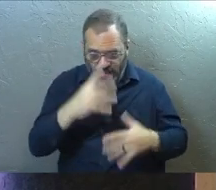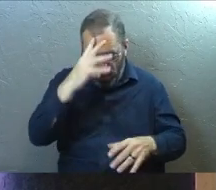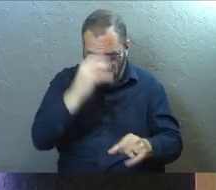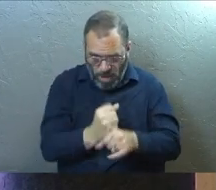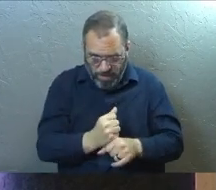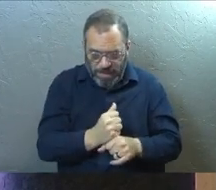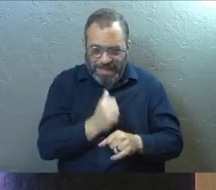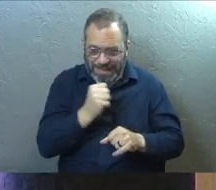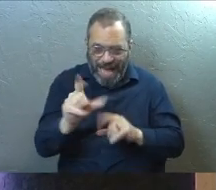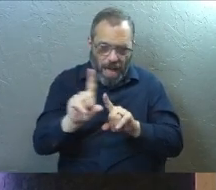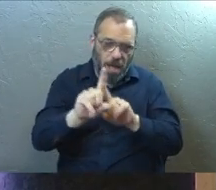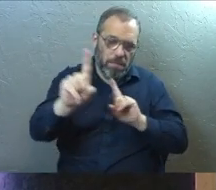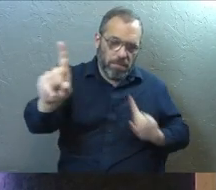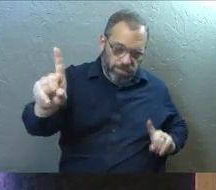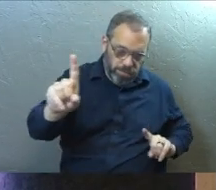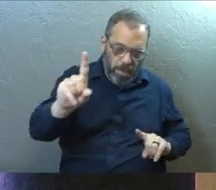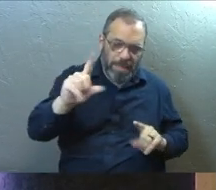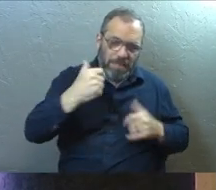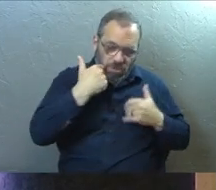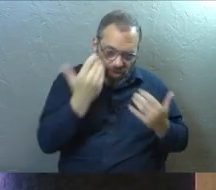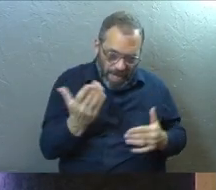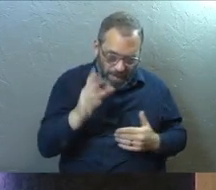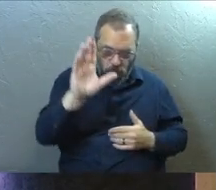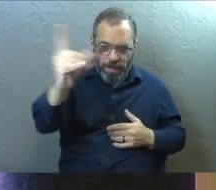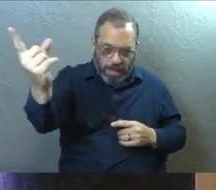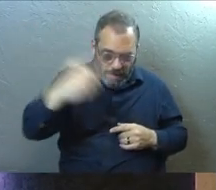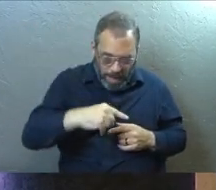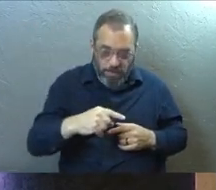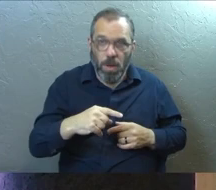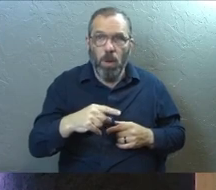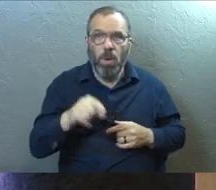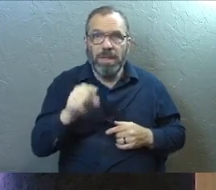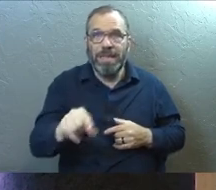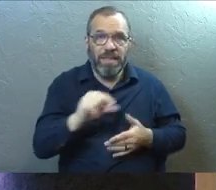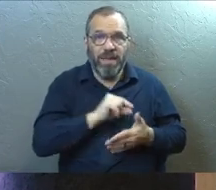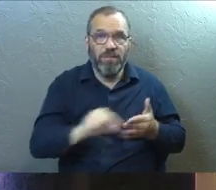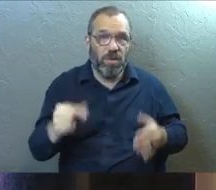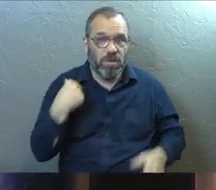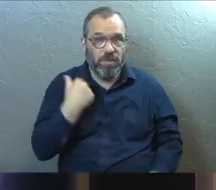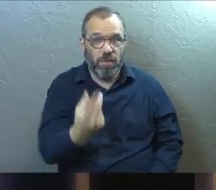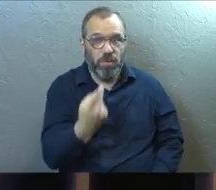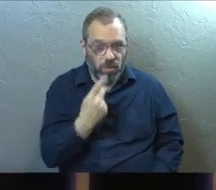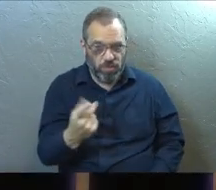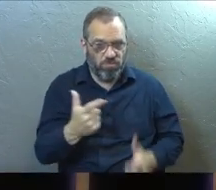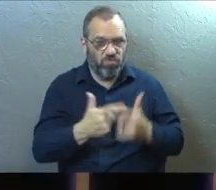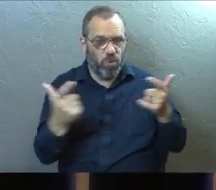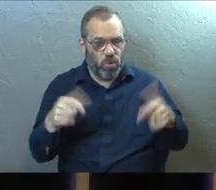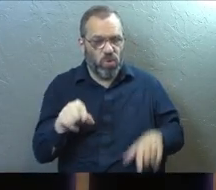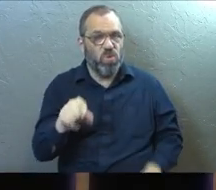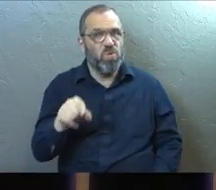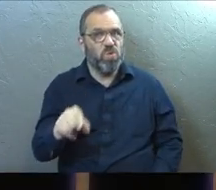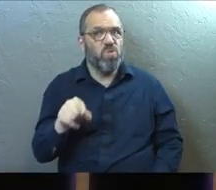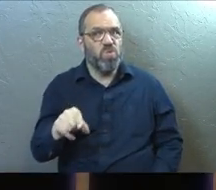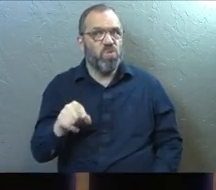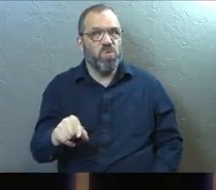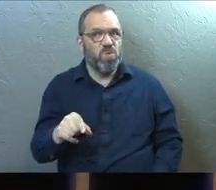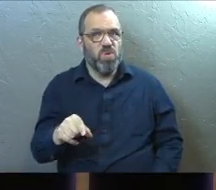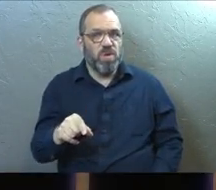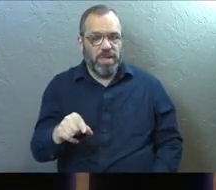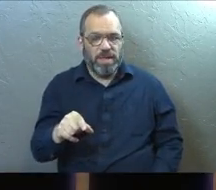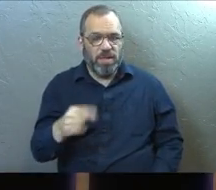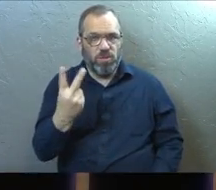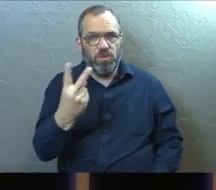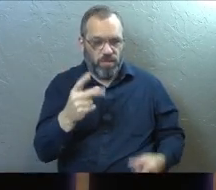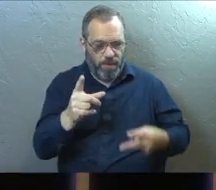confidence and not shrink from him in shame at his coming. This is a huge verse for us today. Huge. Two